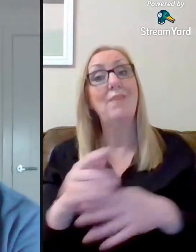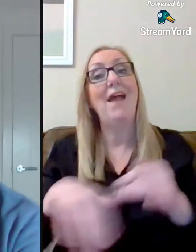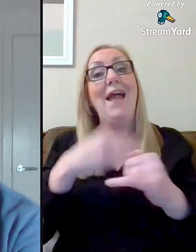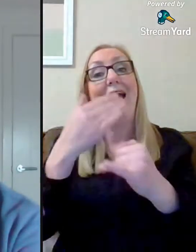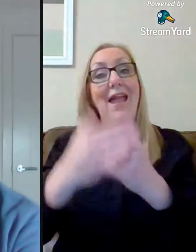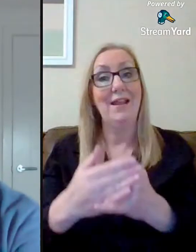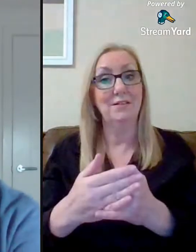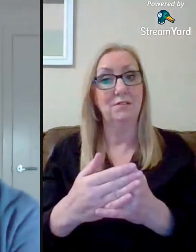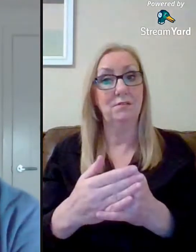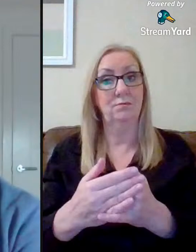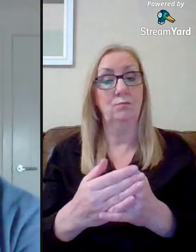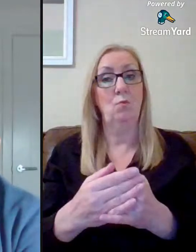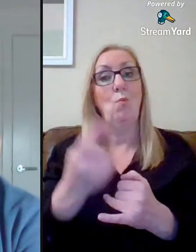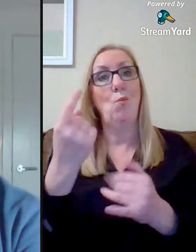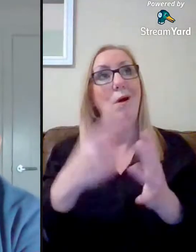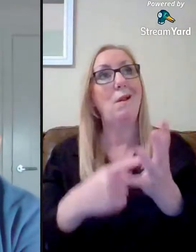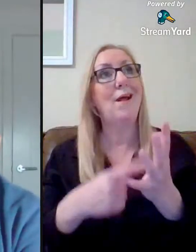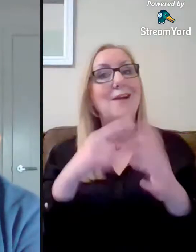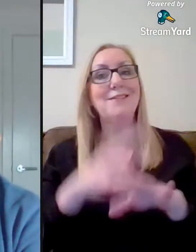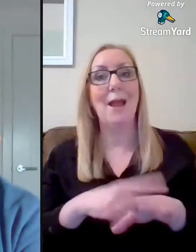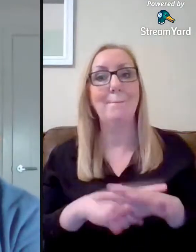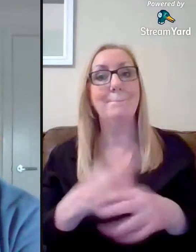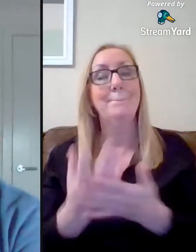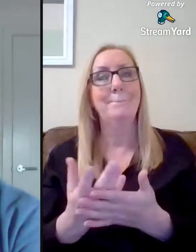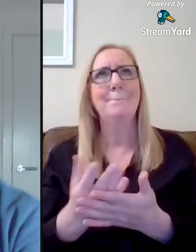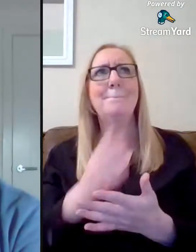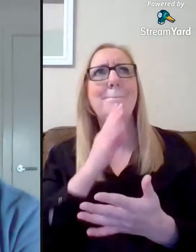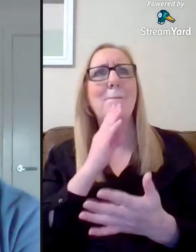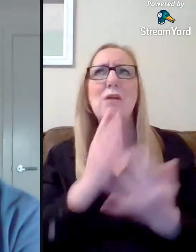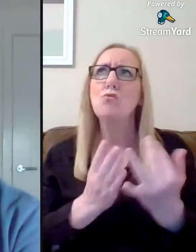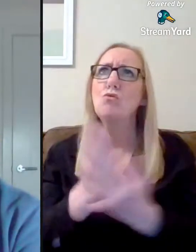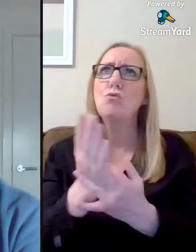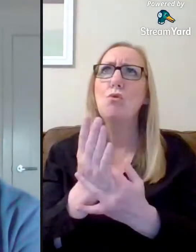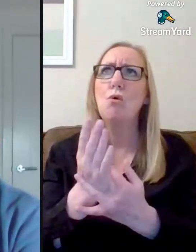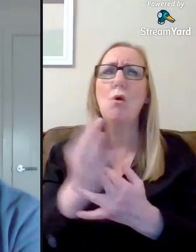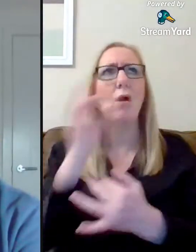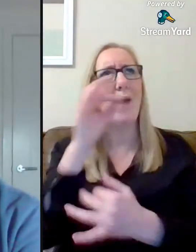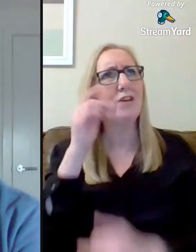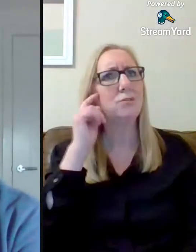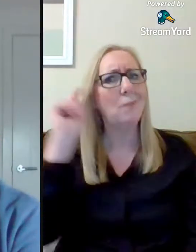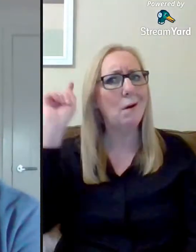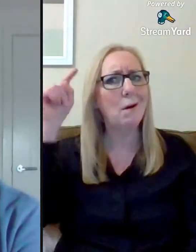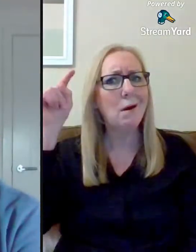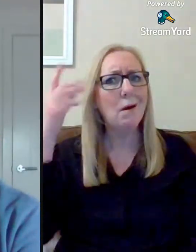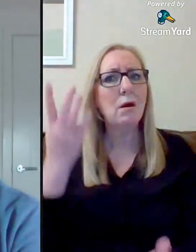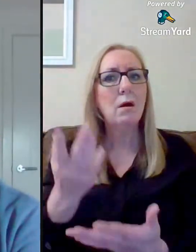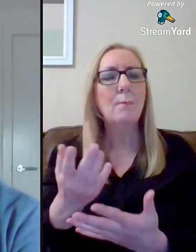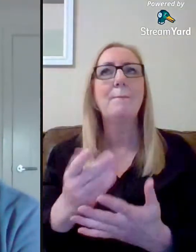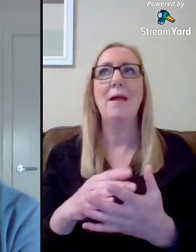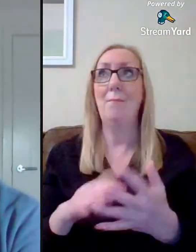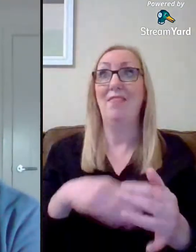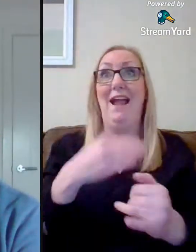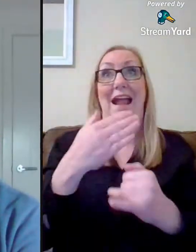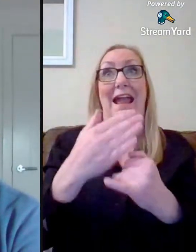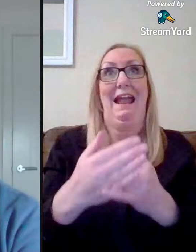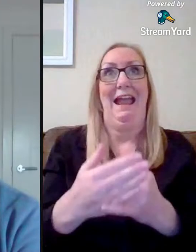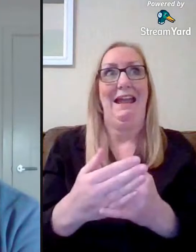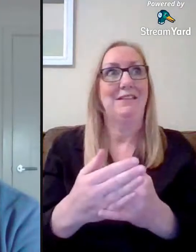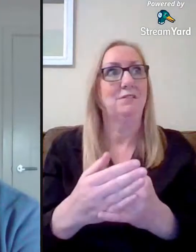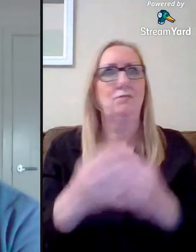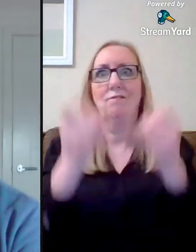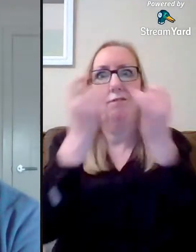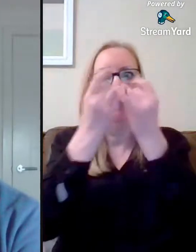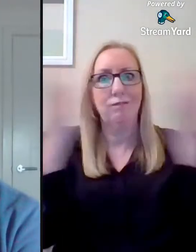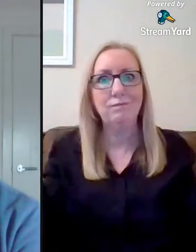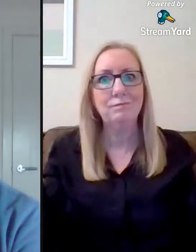one at a time. What you might find is as you're going through, a question springs up. But by the time you get to the end